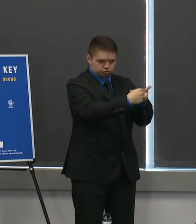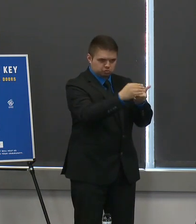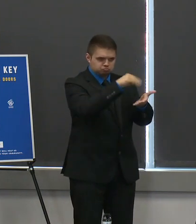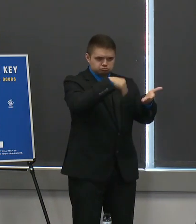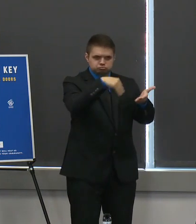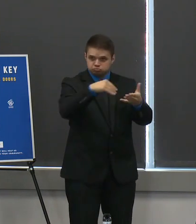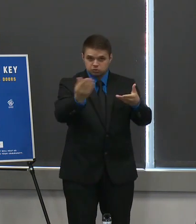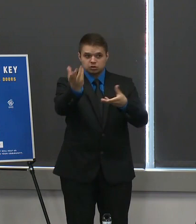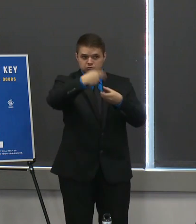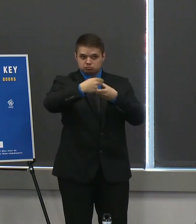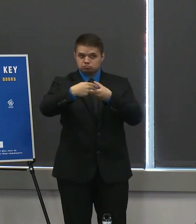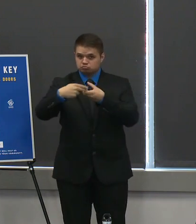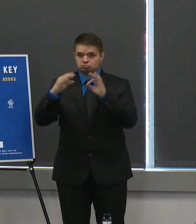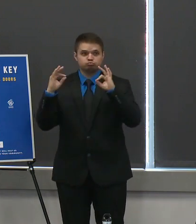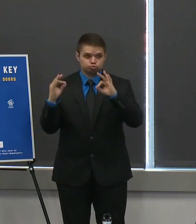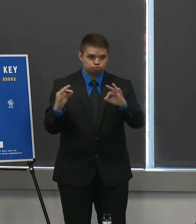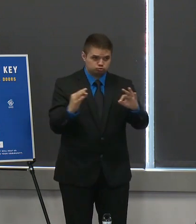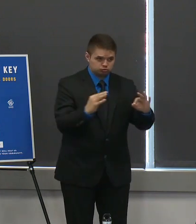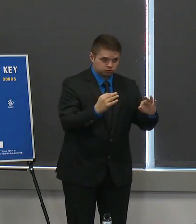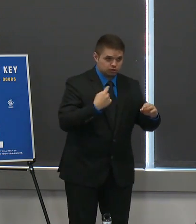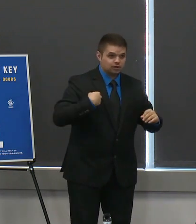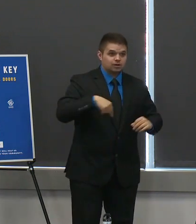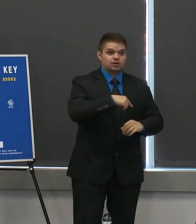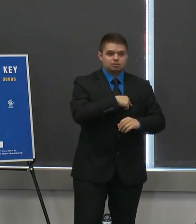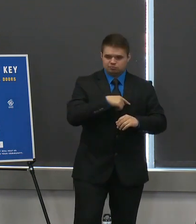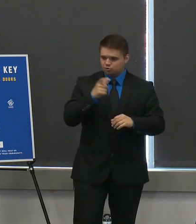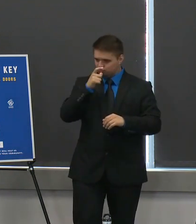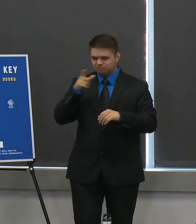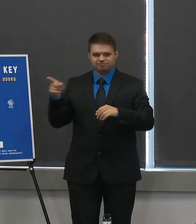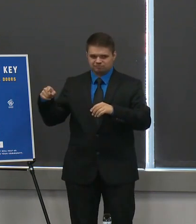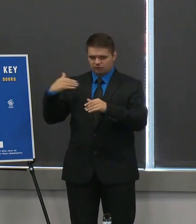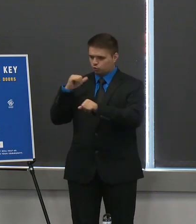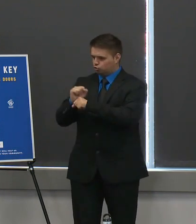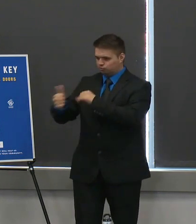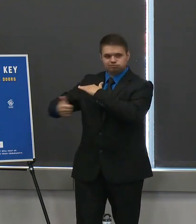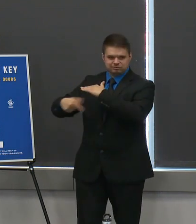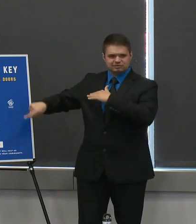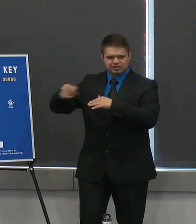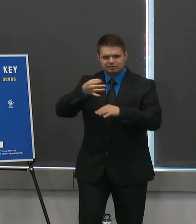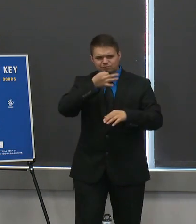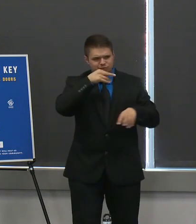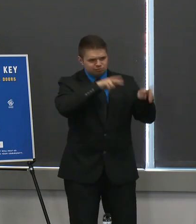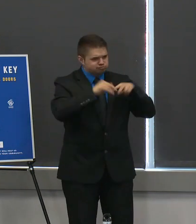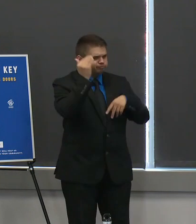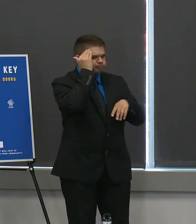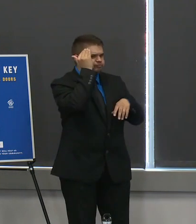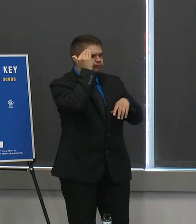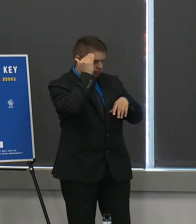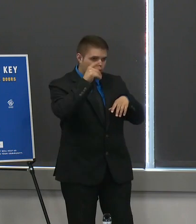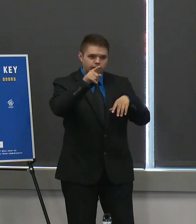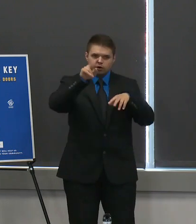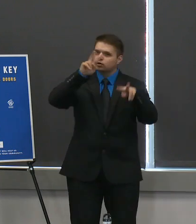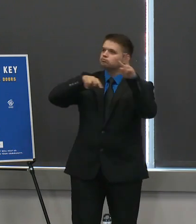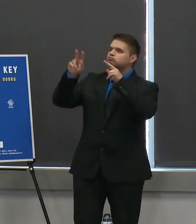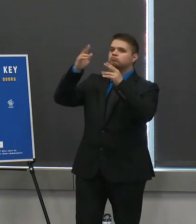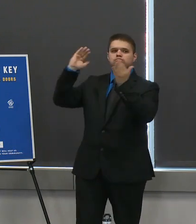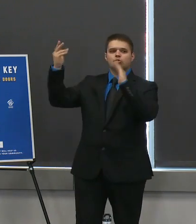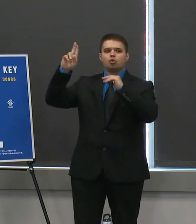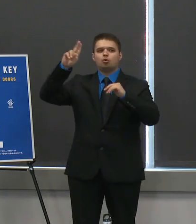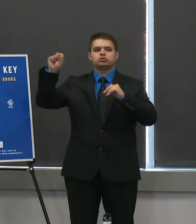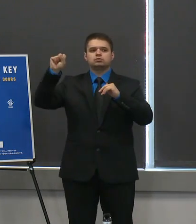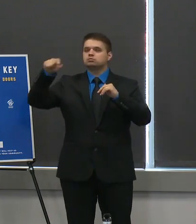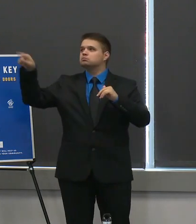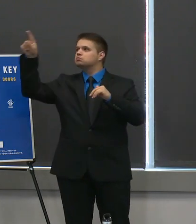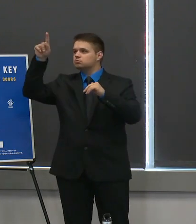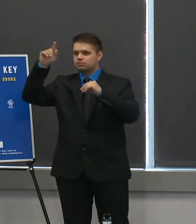you know uh our experts including dr bangsburg and others looked around the country to try to identify the best approach and so there